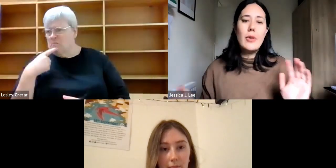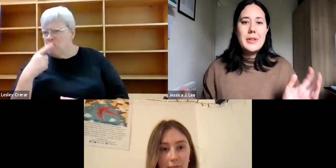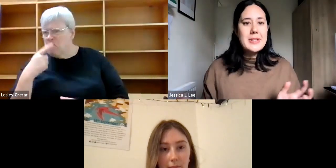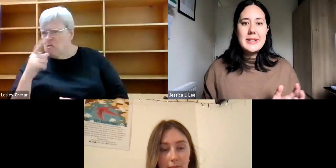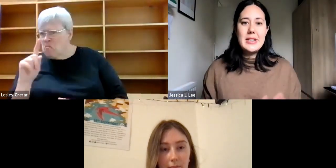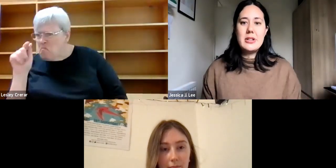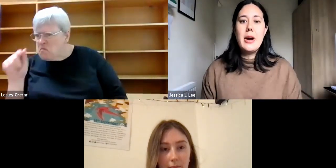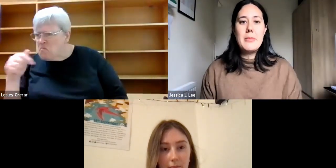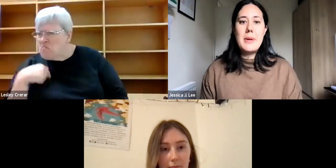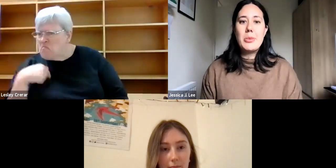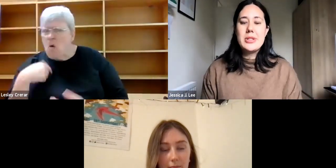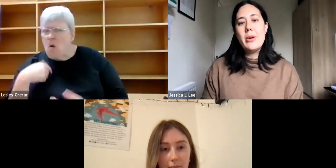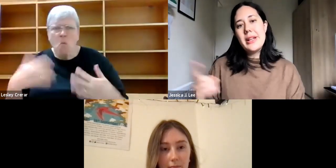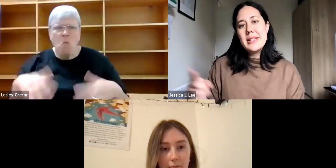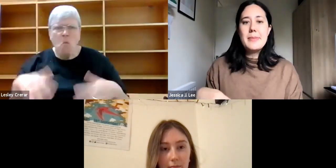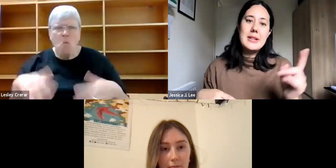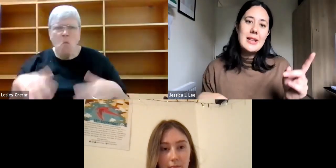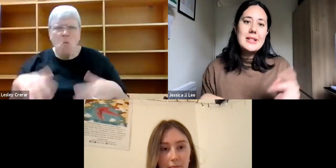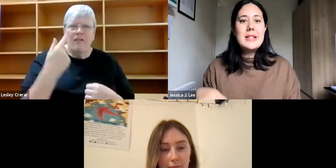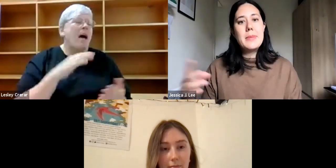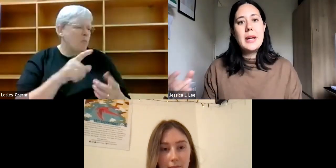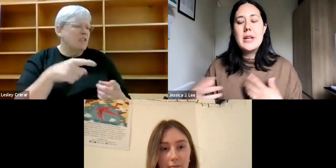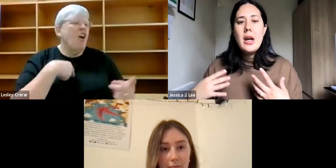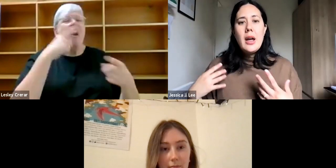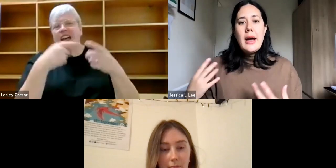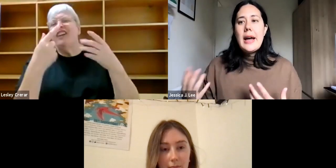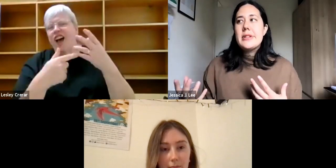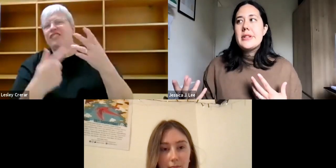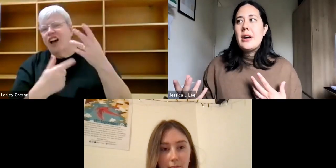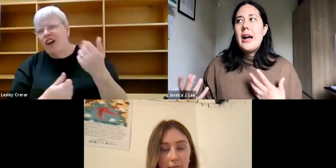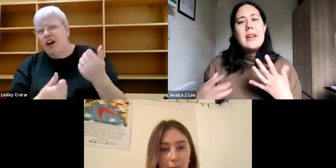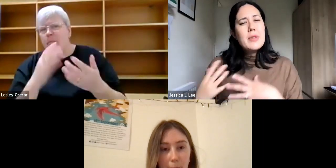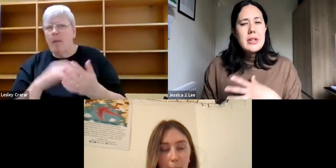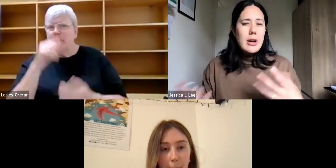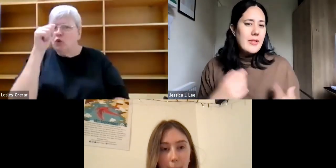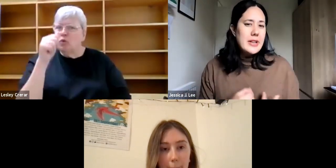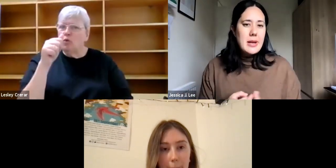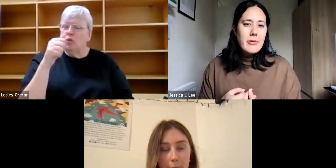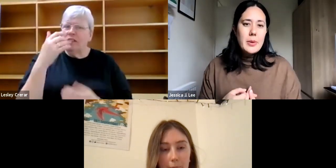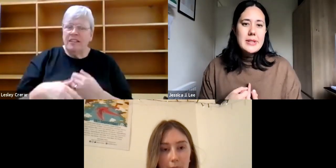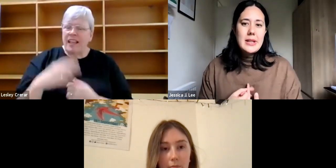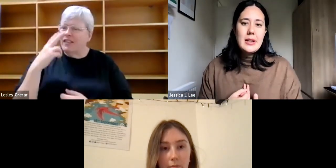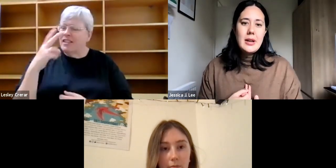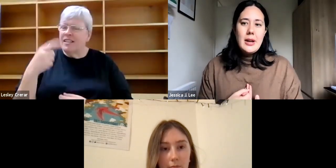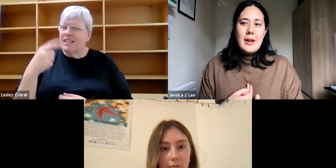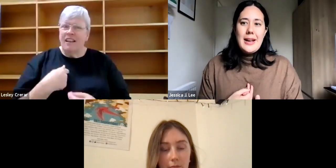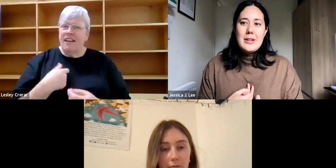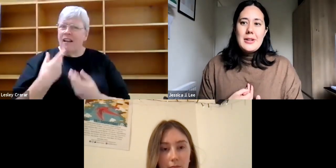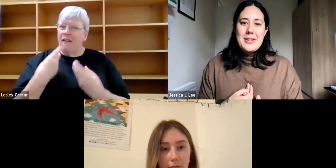in awe of all these things I didn't know. And my mom would say, oh, that's this plant. And that's this plant. And I had never seen her have that same fluency